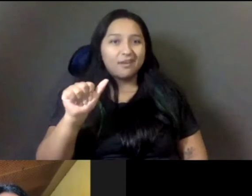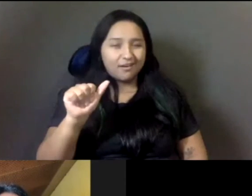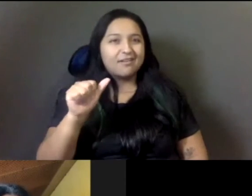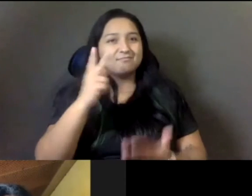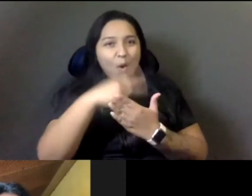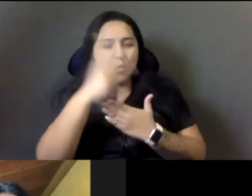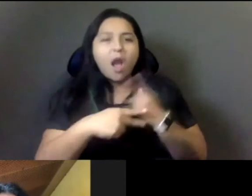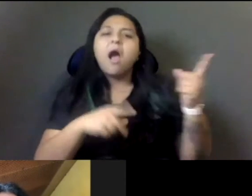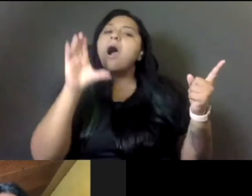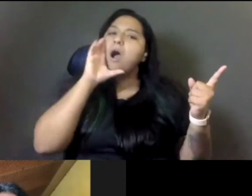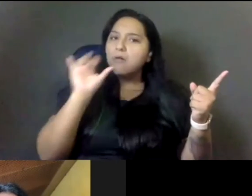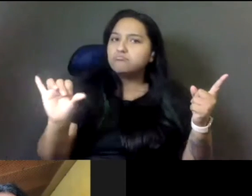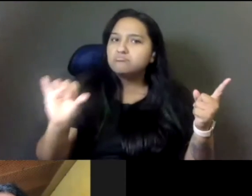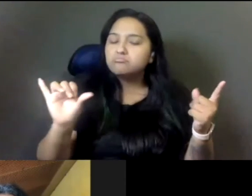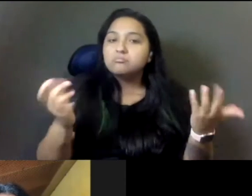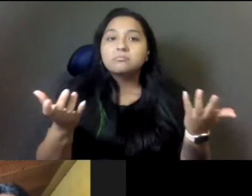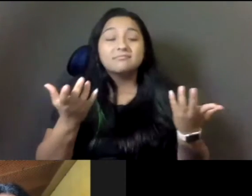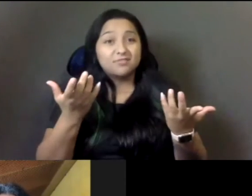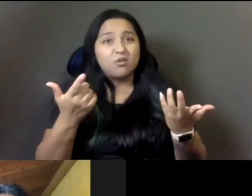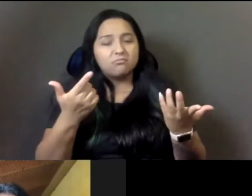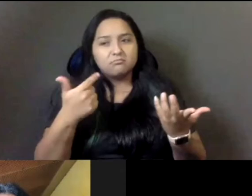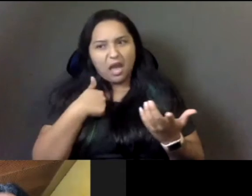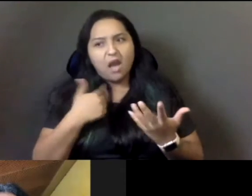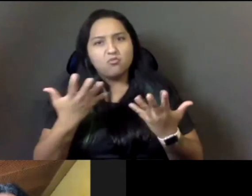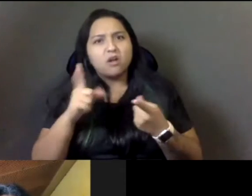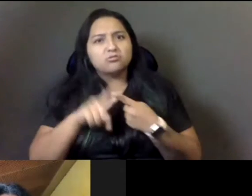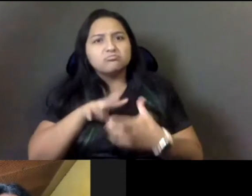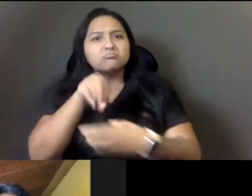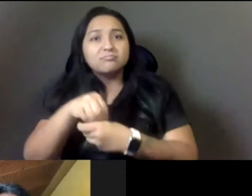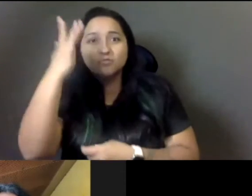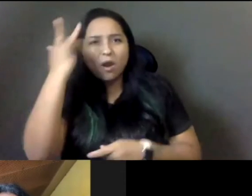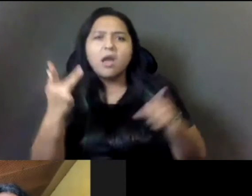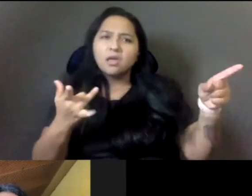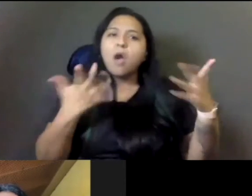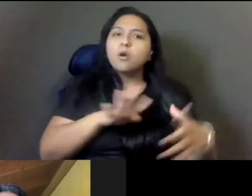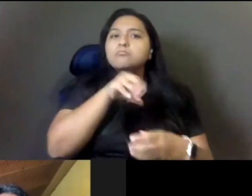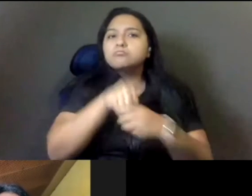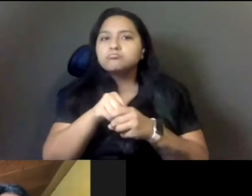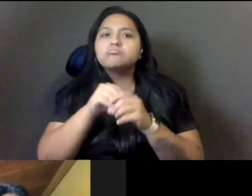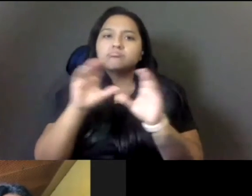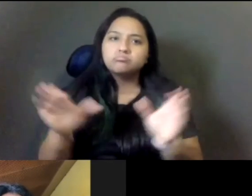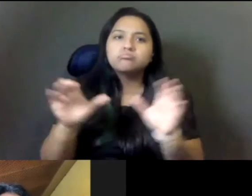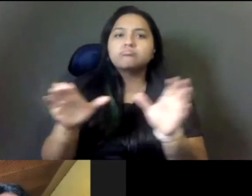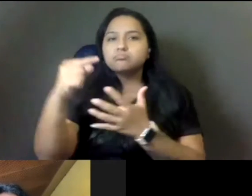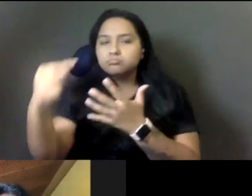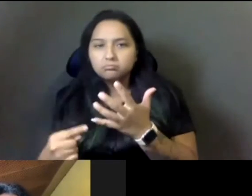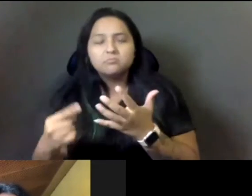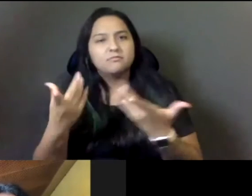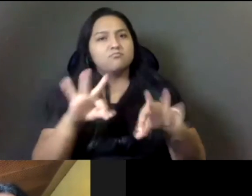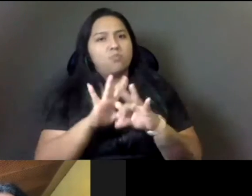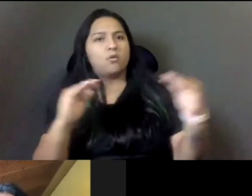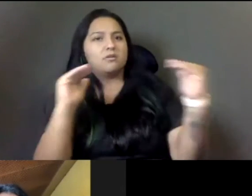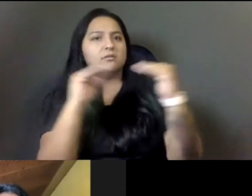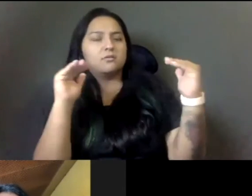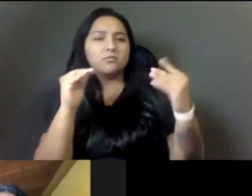part because he's been doing his part and we need to defeat this recall because we want to stay on track. We've only just begun for the great things that